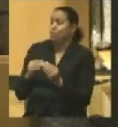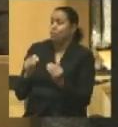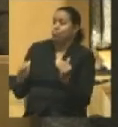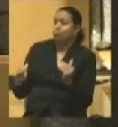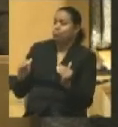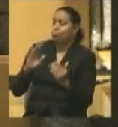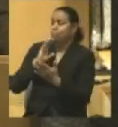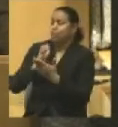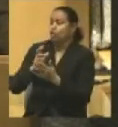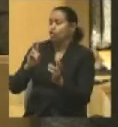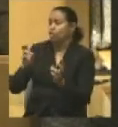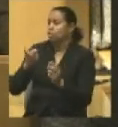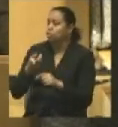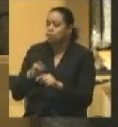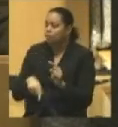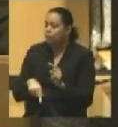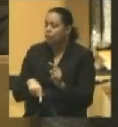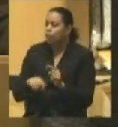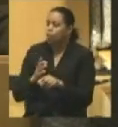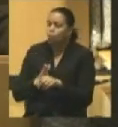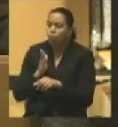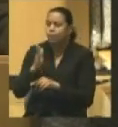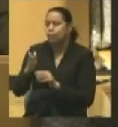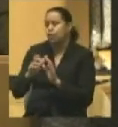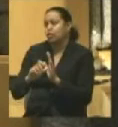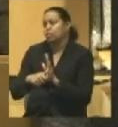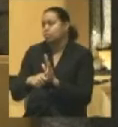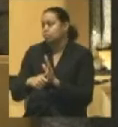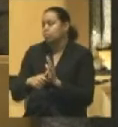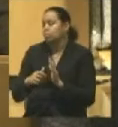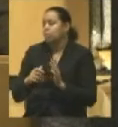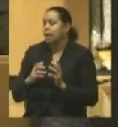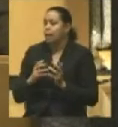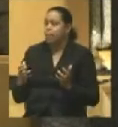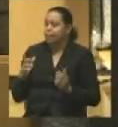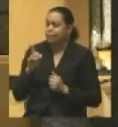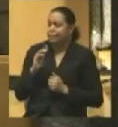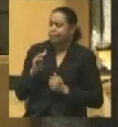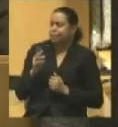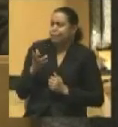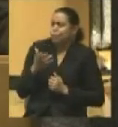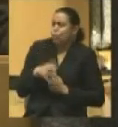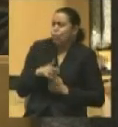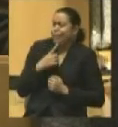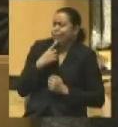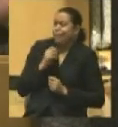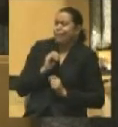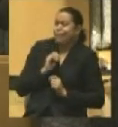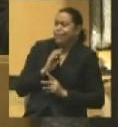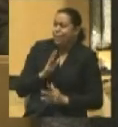uh, you cannot, um, overestimate the degree to which the Democrats didn't want to say anything